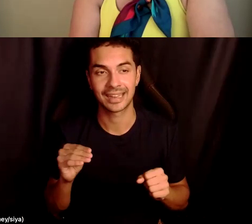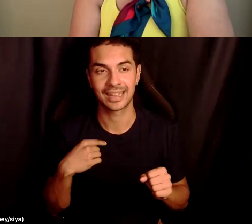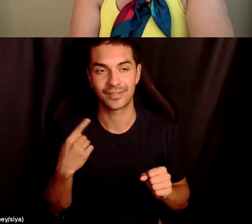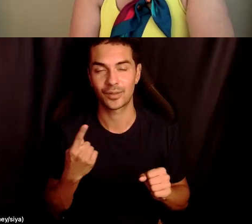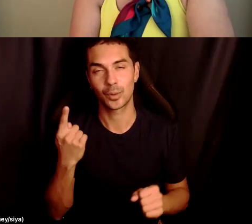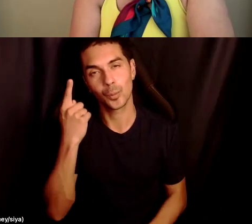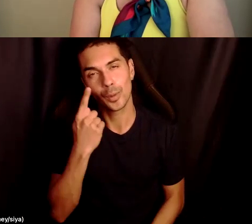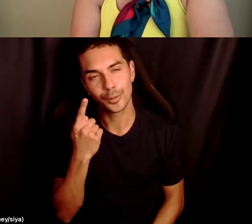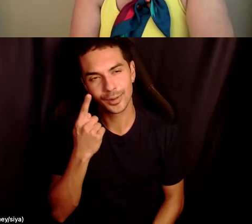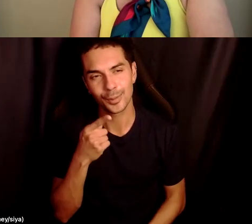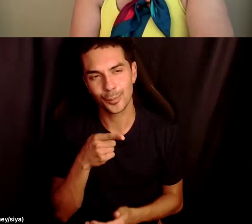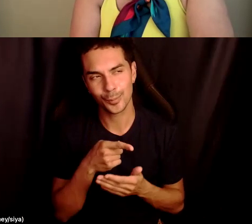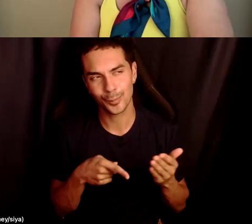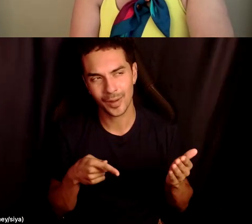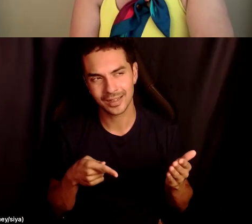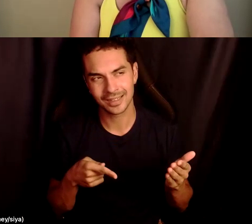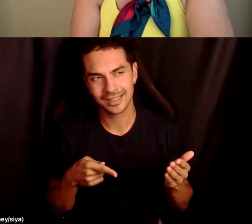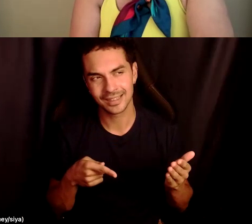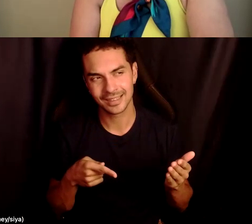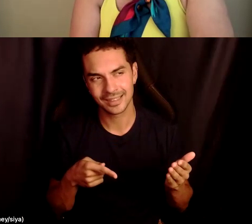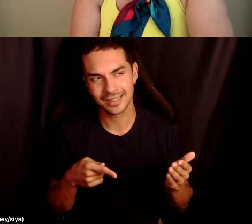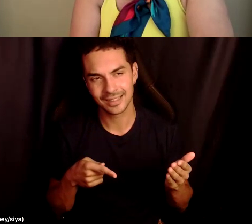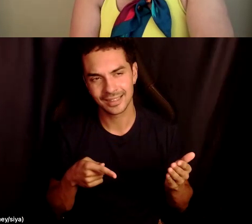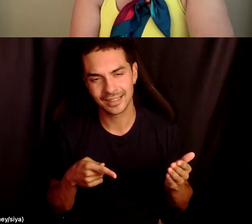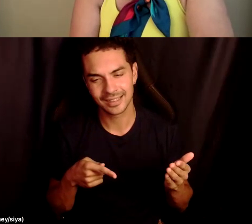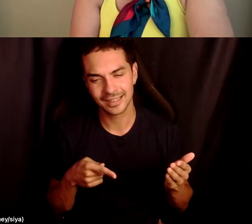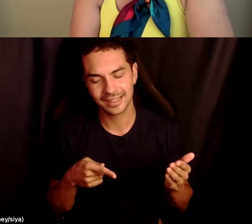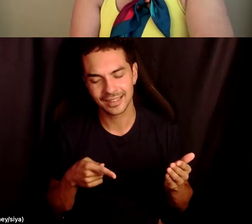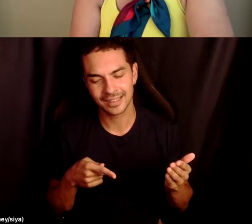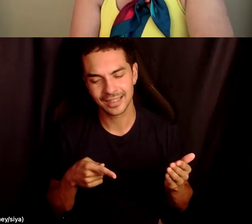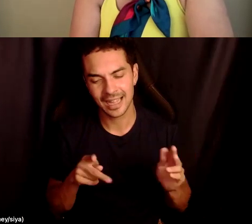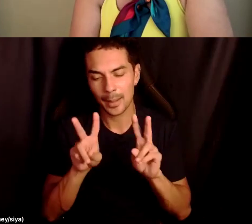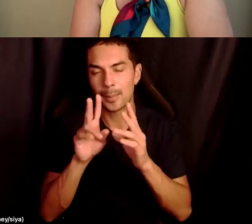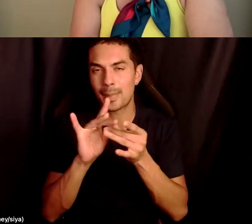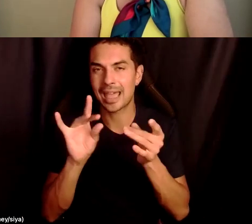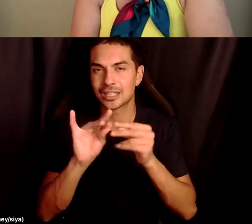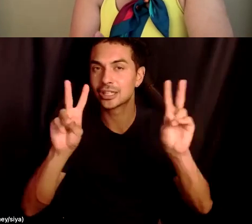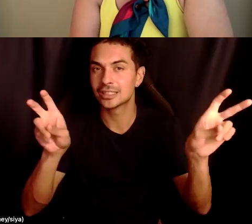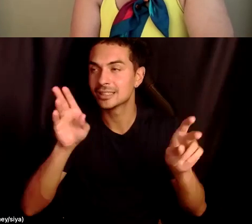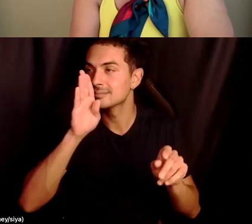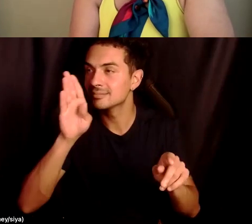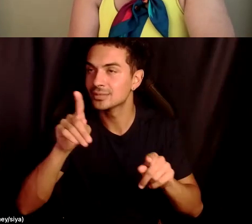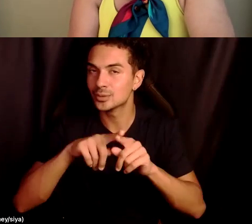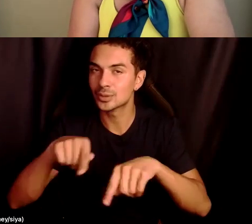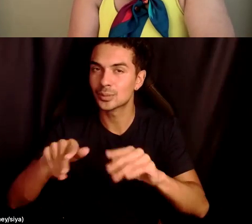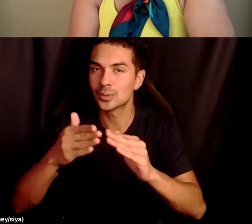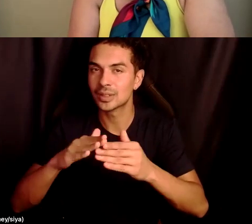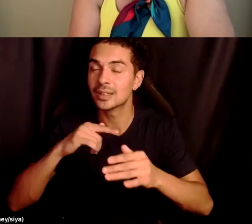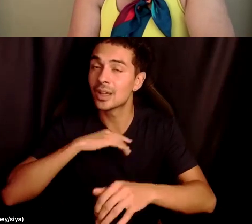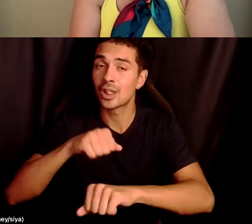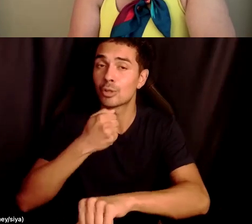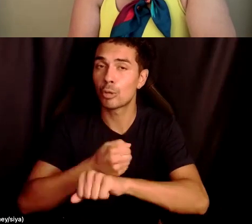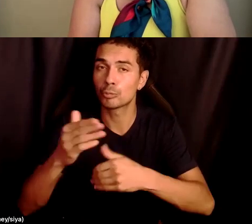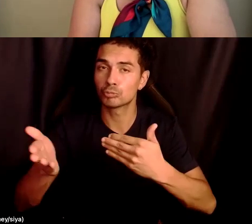always wondered like, what does it really signify to our community to have a closed door and obviously our locked door for safety